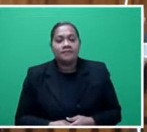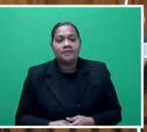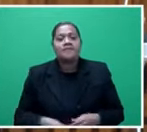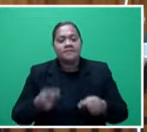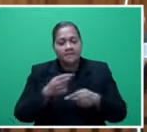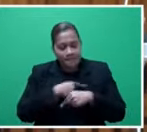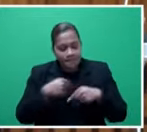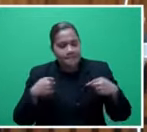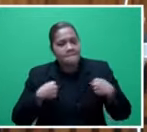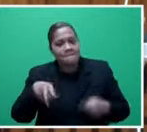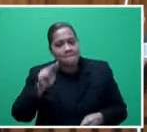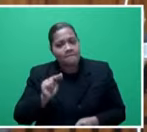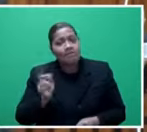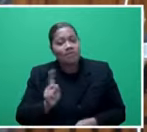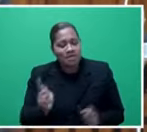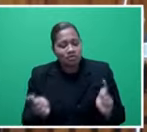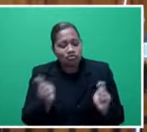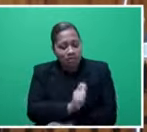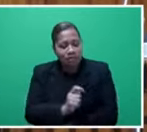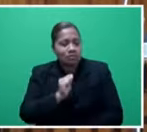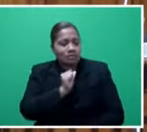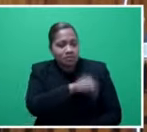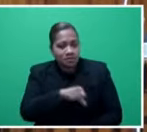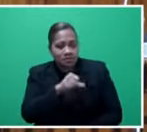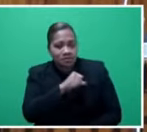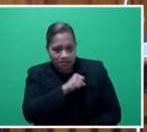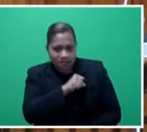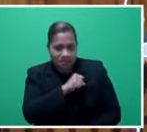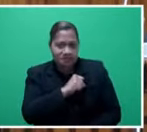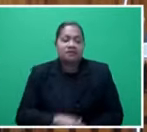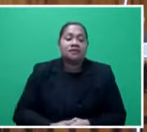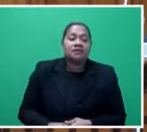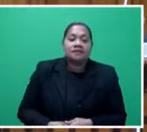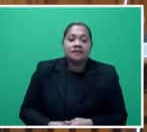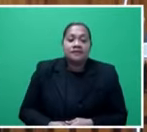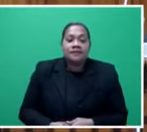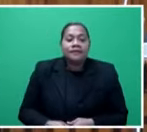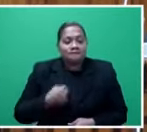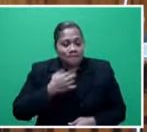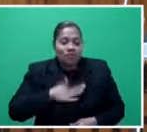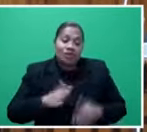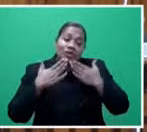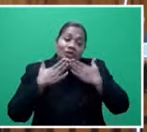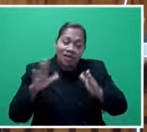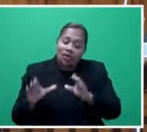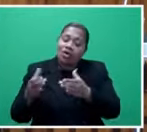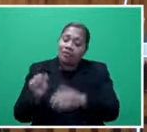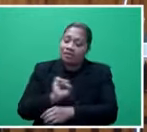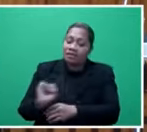ourselves need to change our attitudes too, Mr. Speaker, sir. So, Mr. Speaker, sir, I'd like to thank the committee for their report.